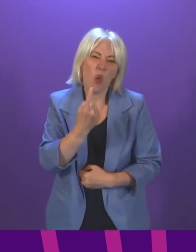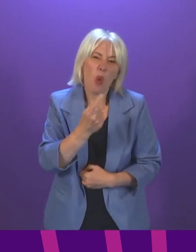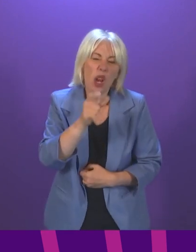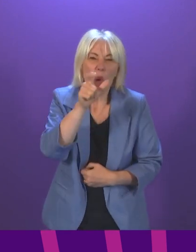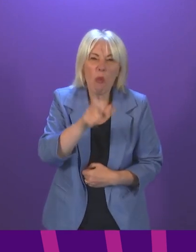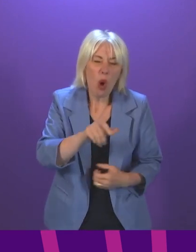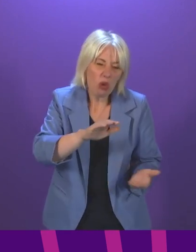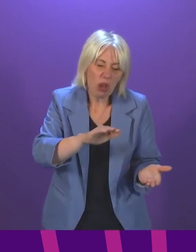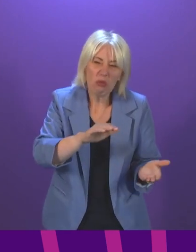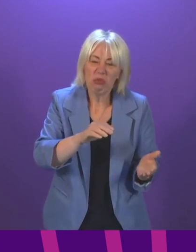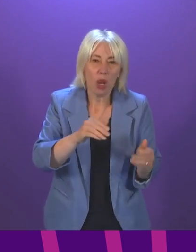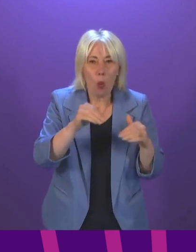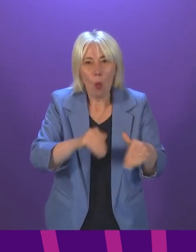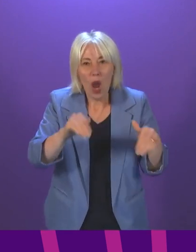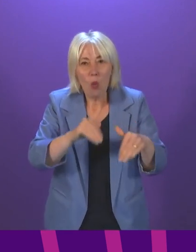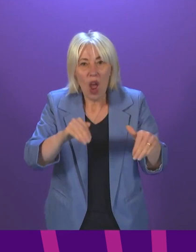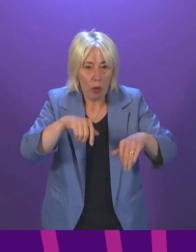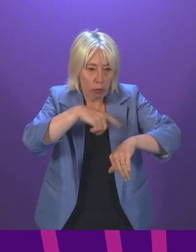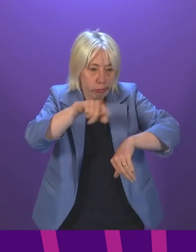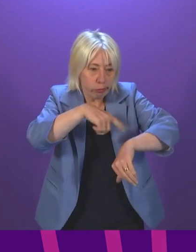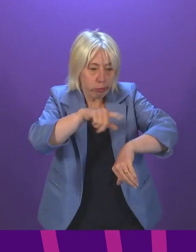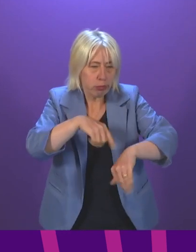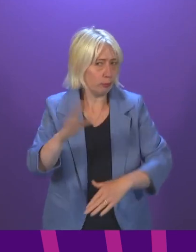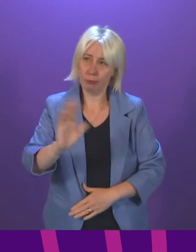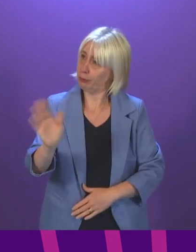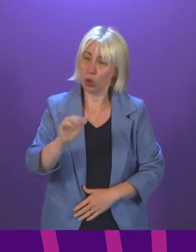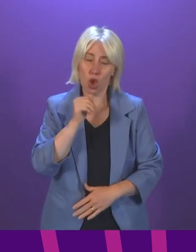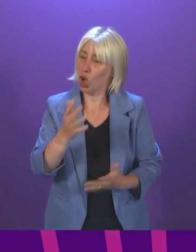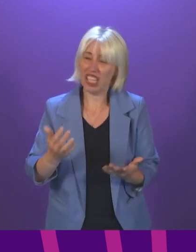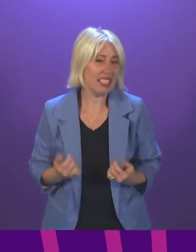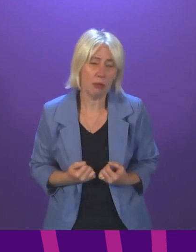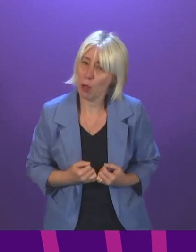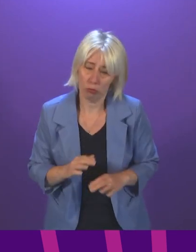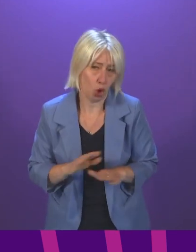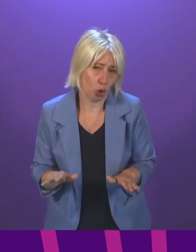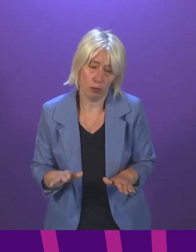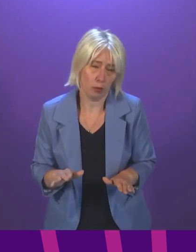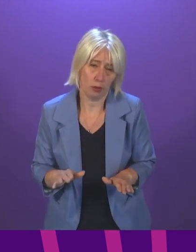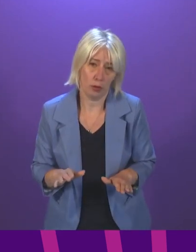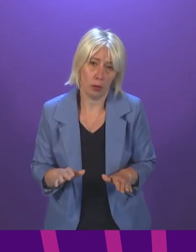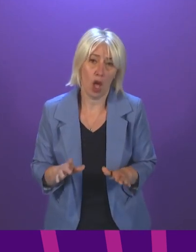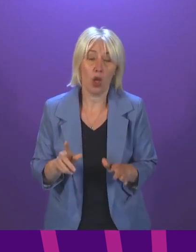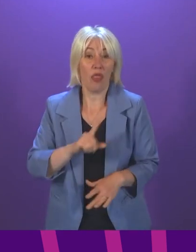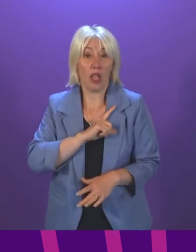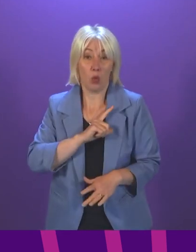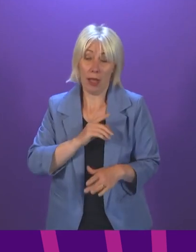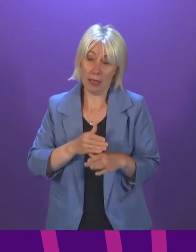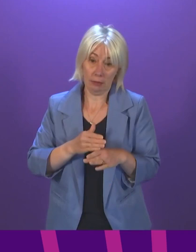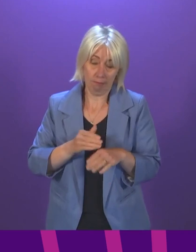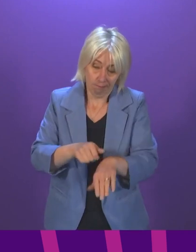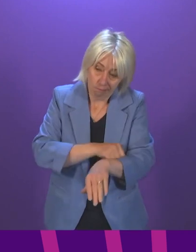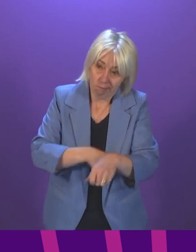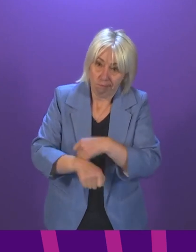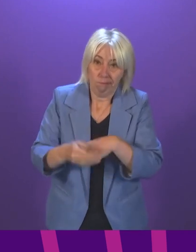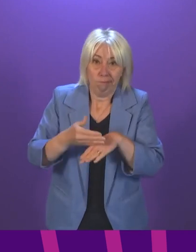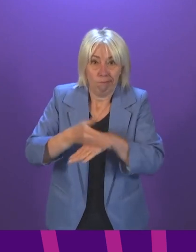that, to wait anything like the times that some people are experiencing right now. That is why we are taking the actions that we are taking.